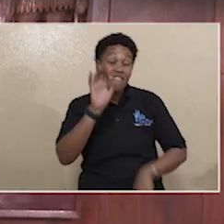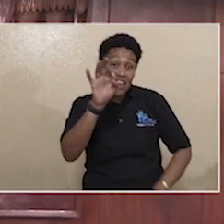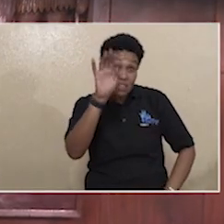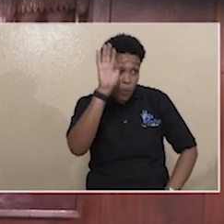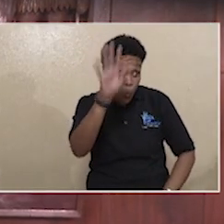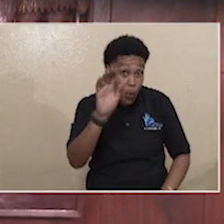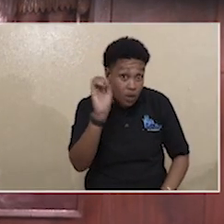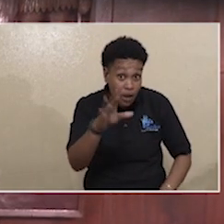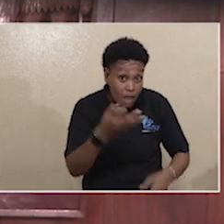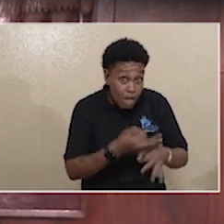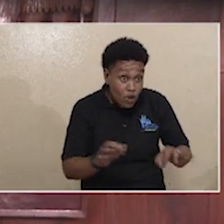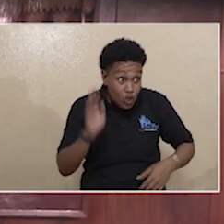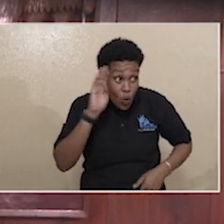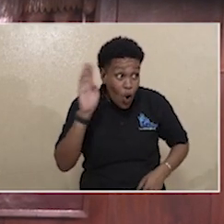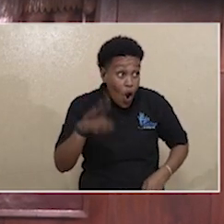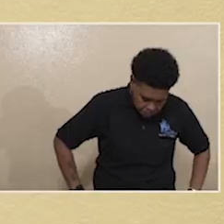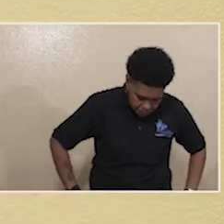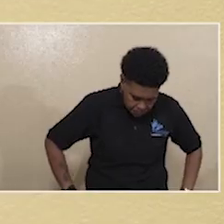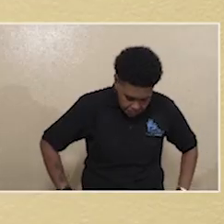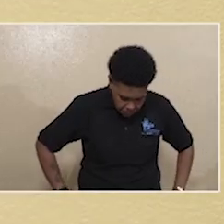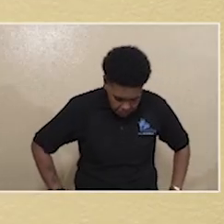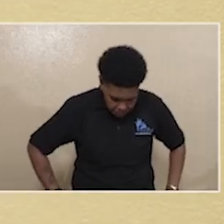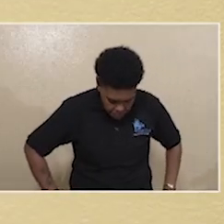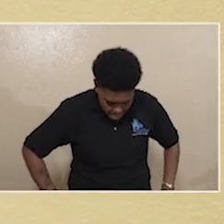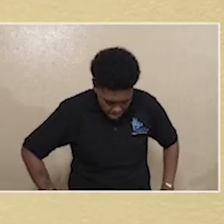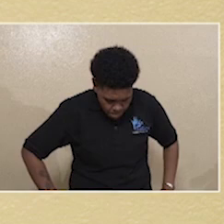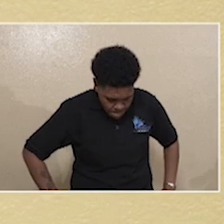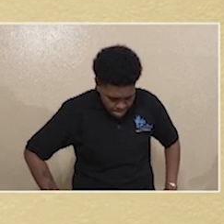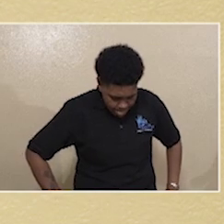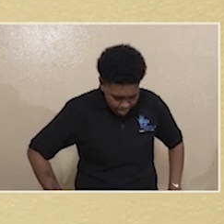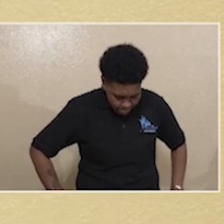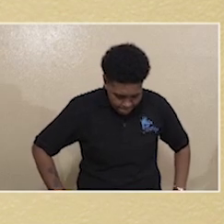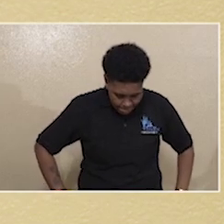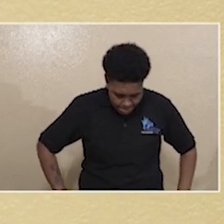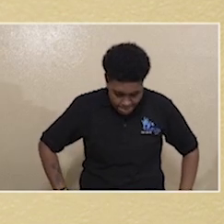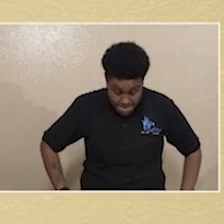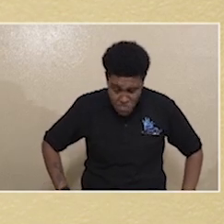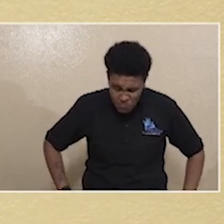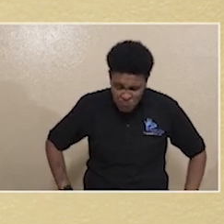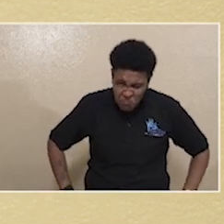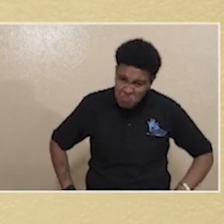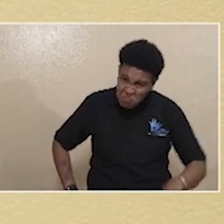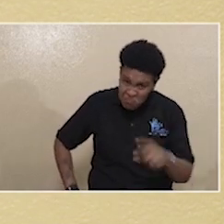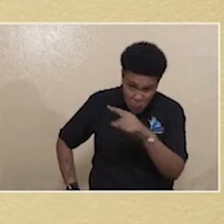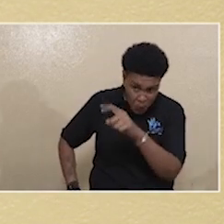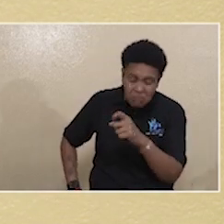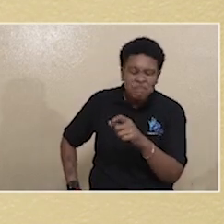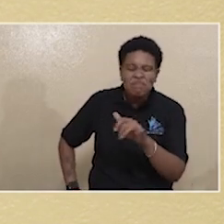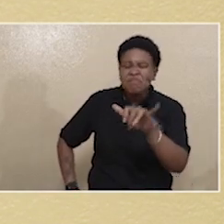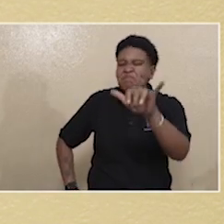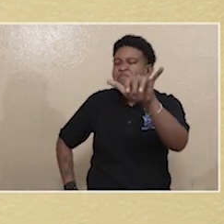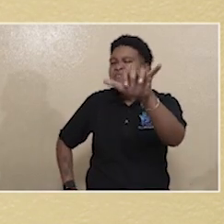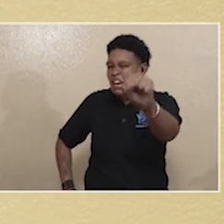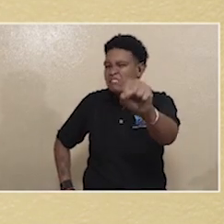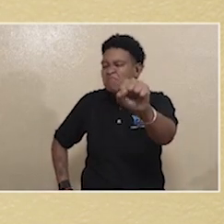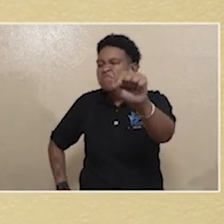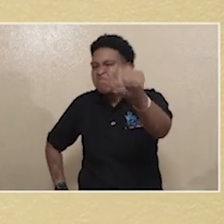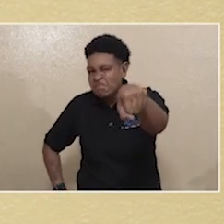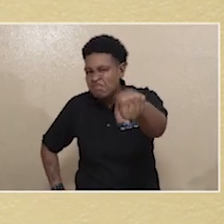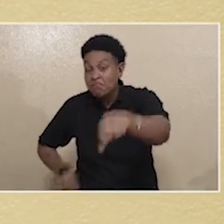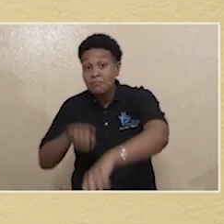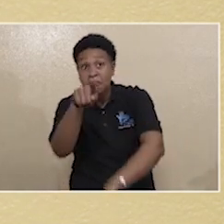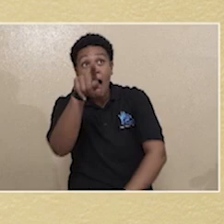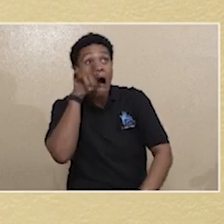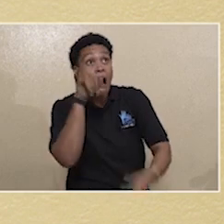issued free to all Jamaicans? The national identification card will be issued free to all Jamaicans